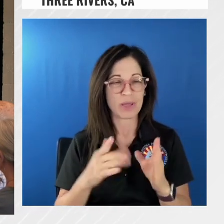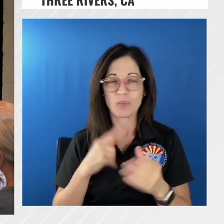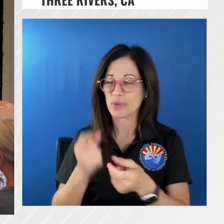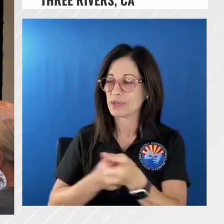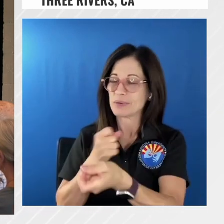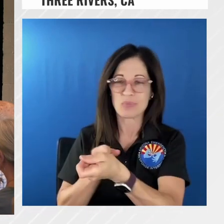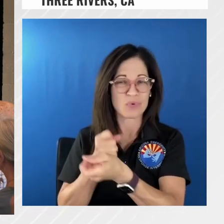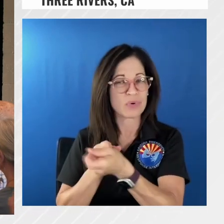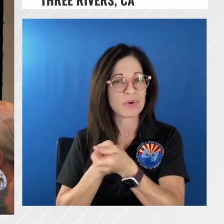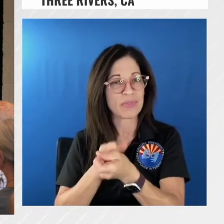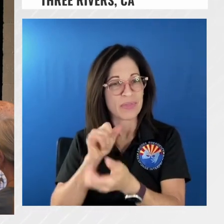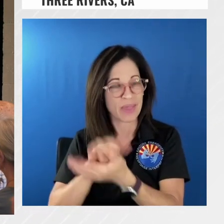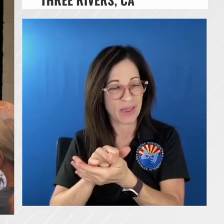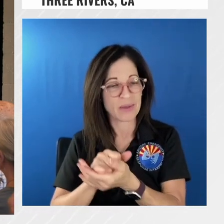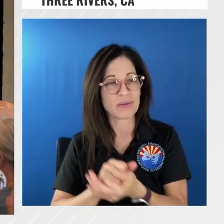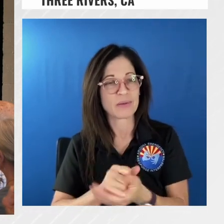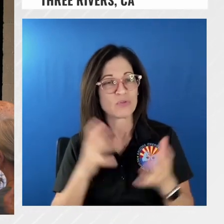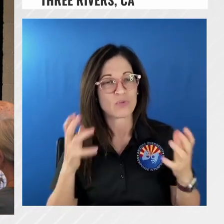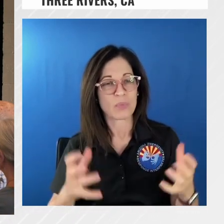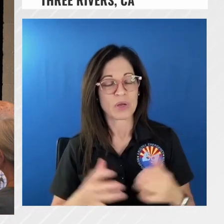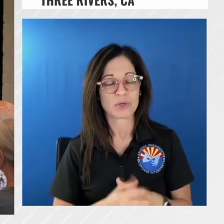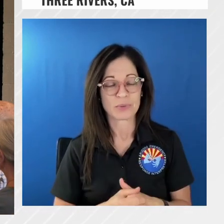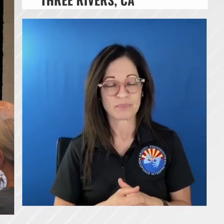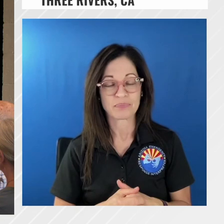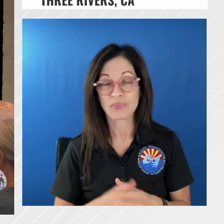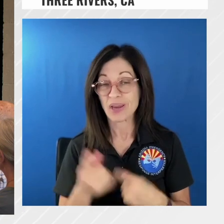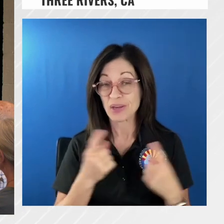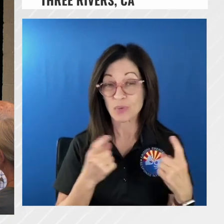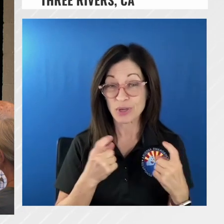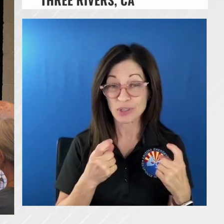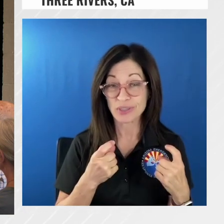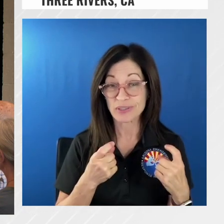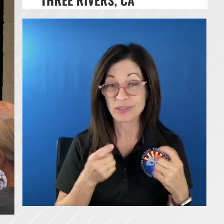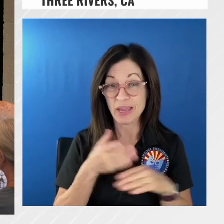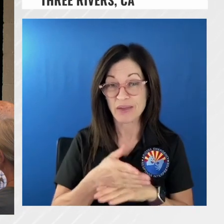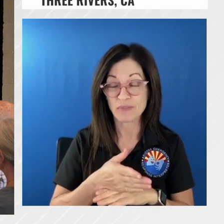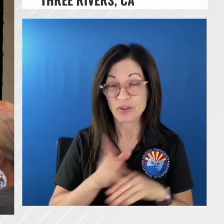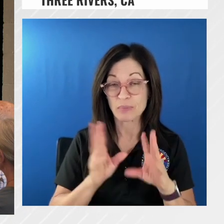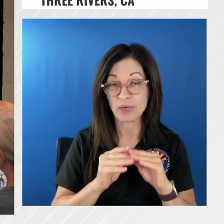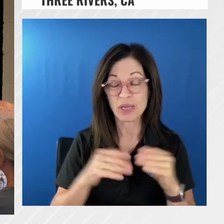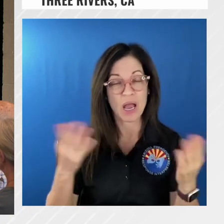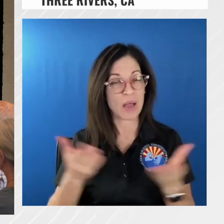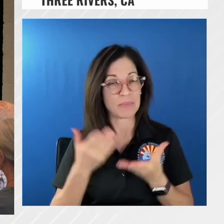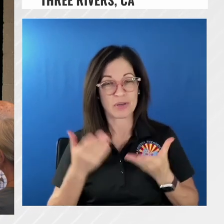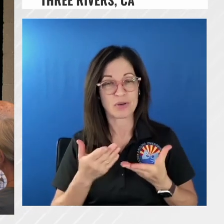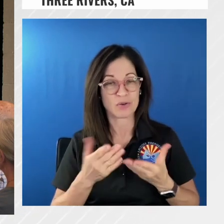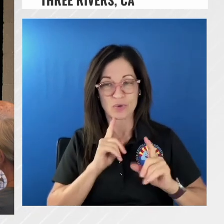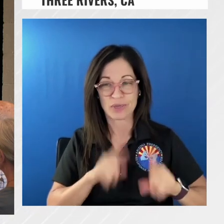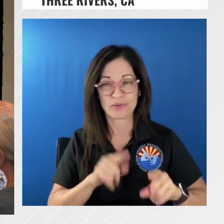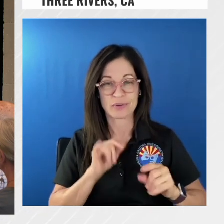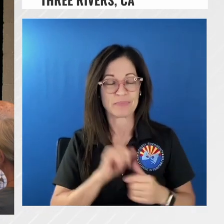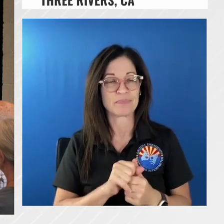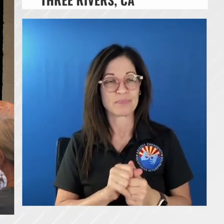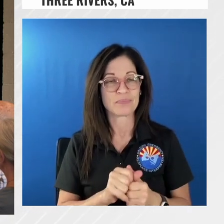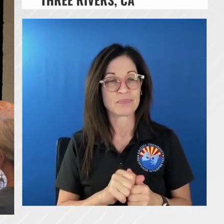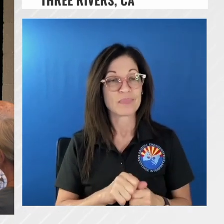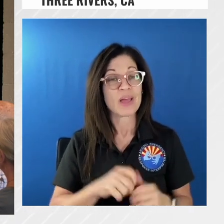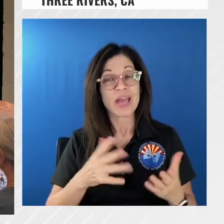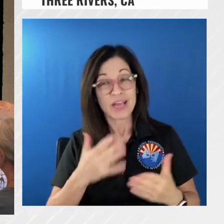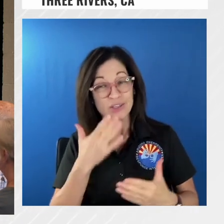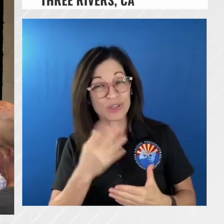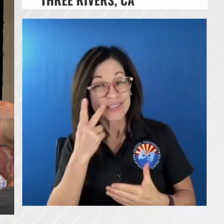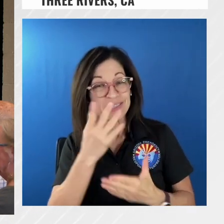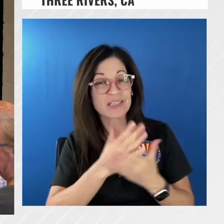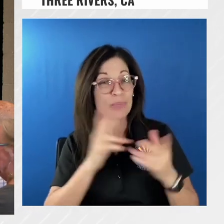greatly any questions after this i'll be here to uh in the back of the room other than that it's good to see some faces in the